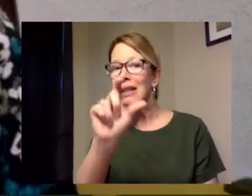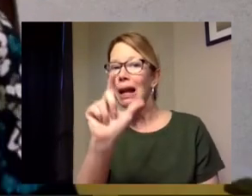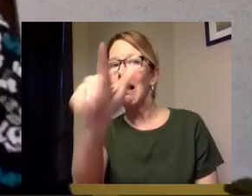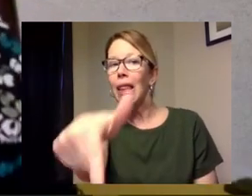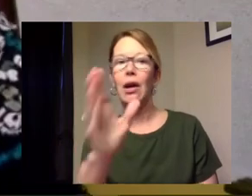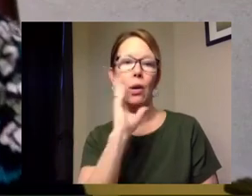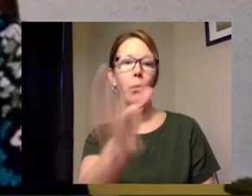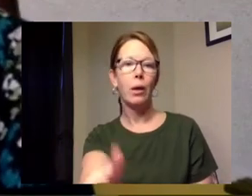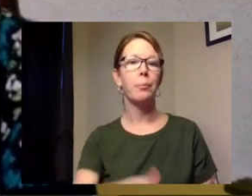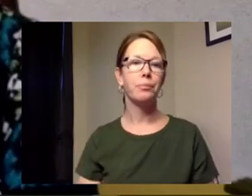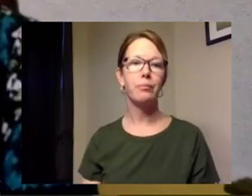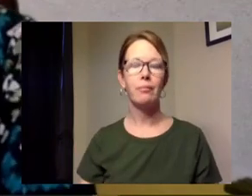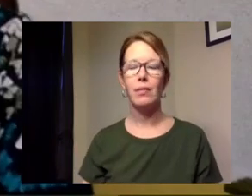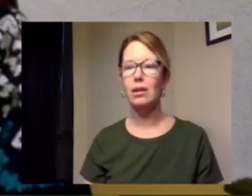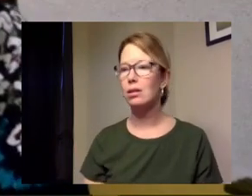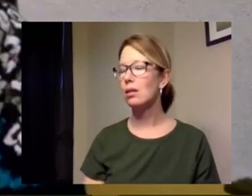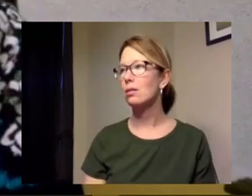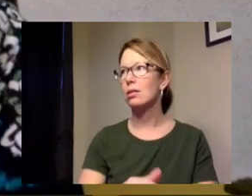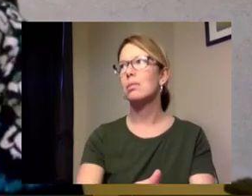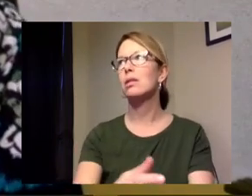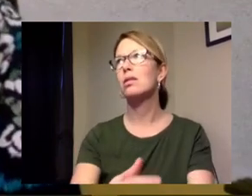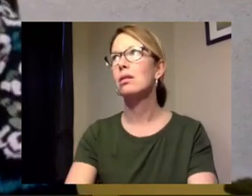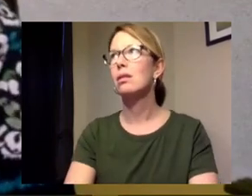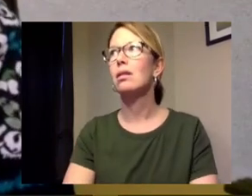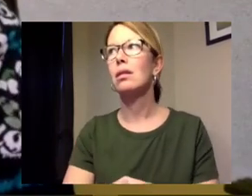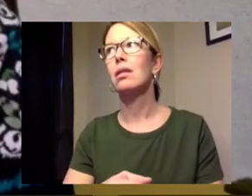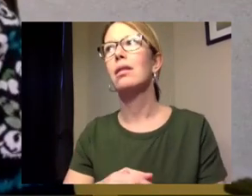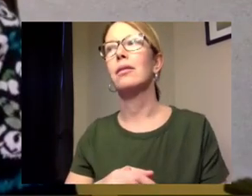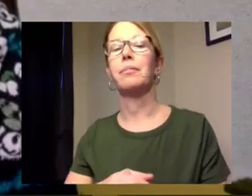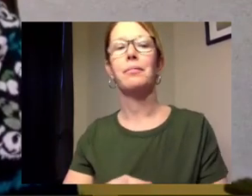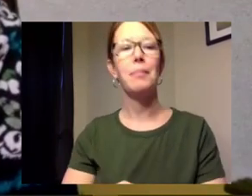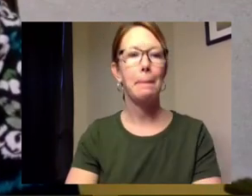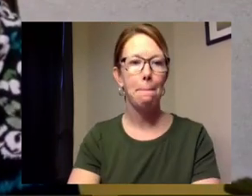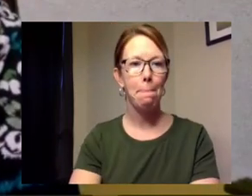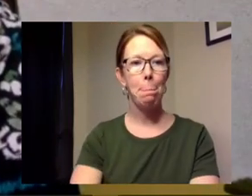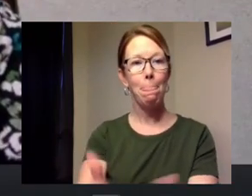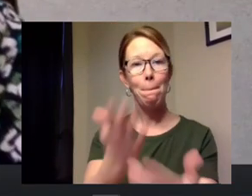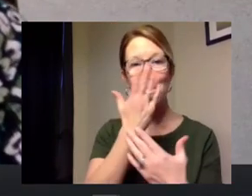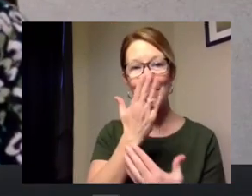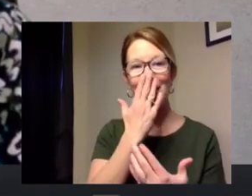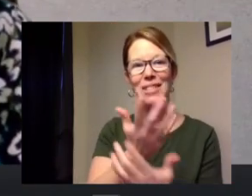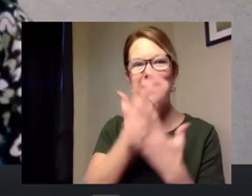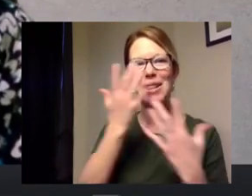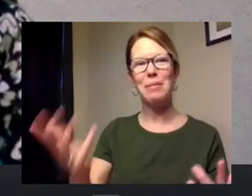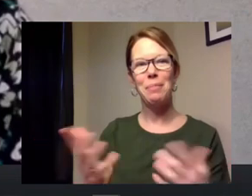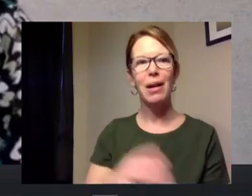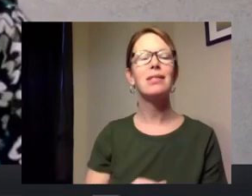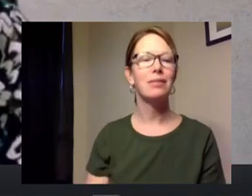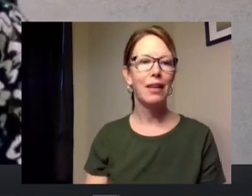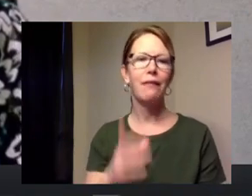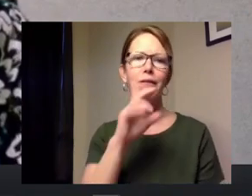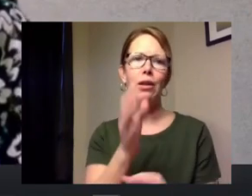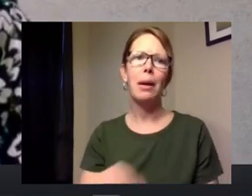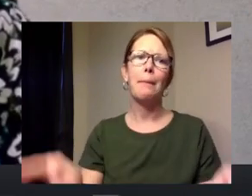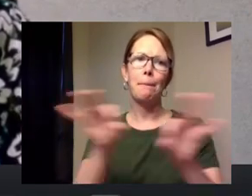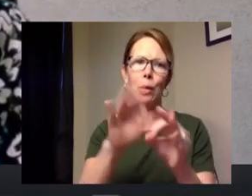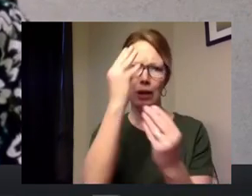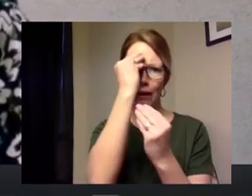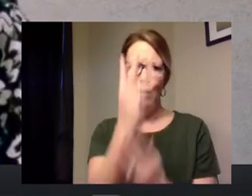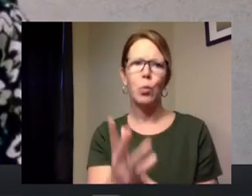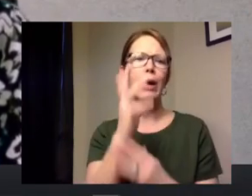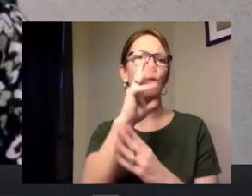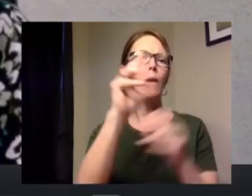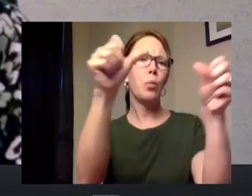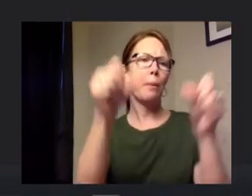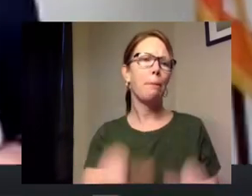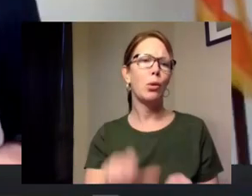bethany thank you so much very useful information and we're going to post that email and all the other content that